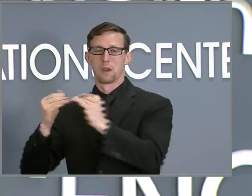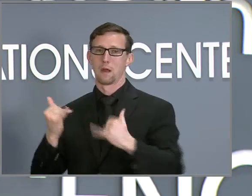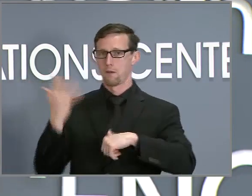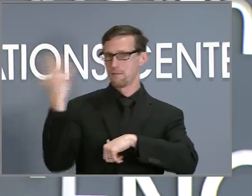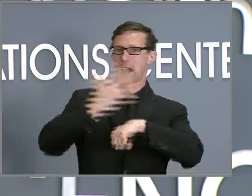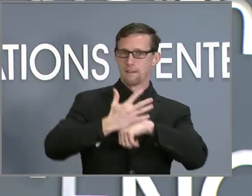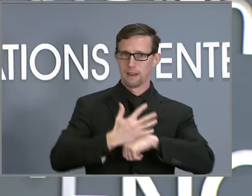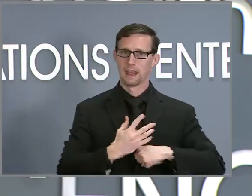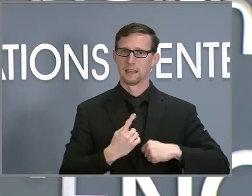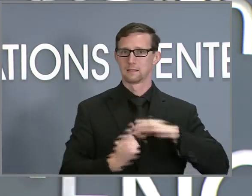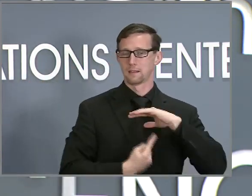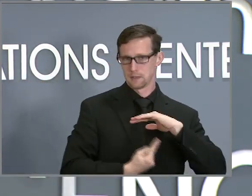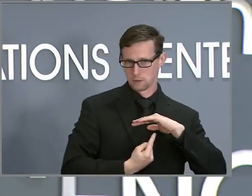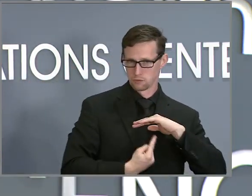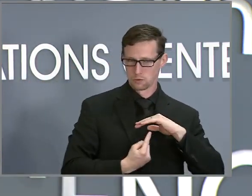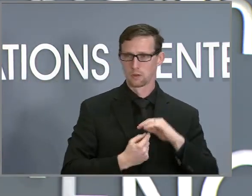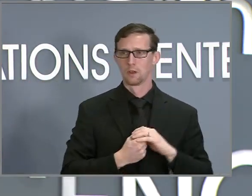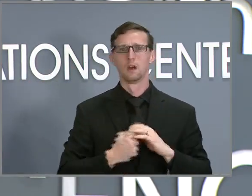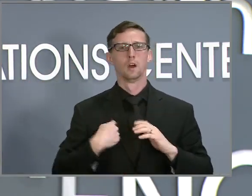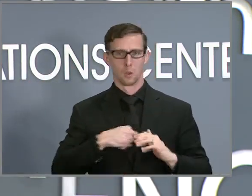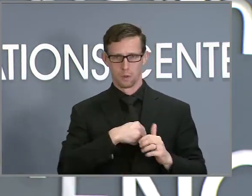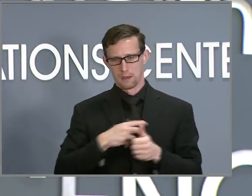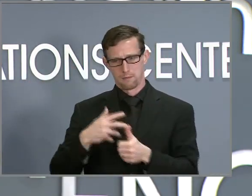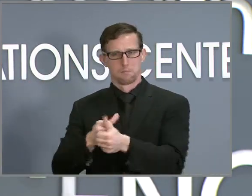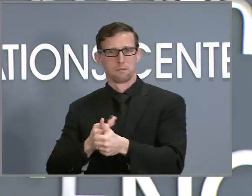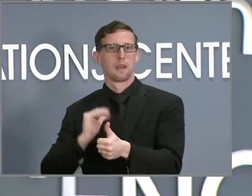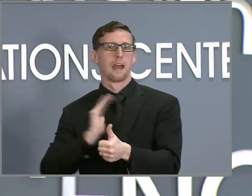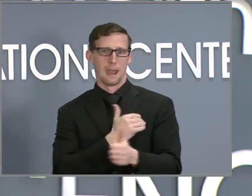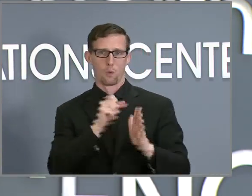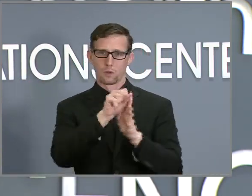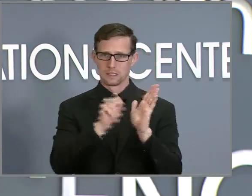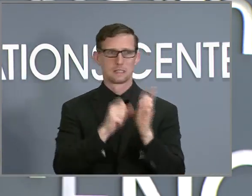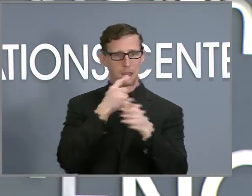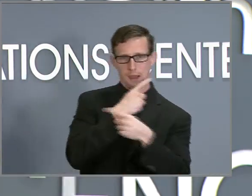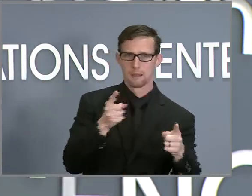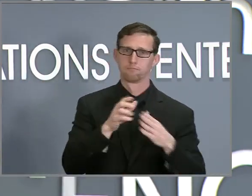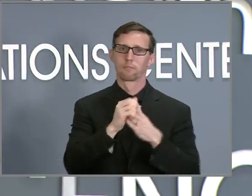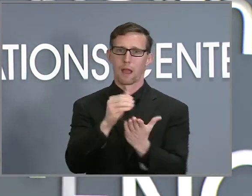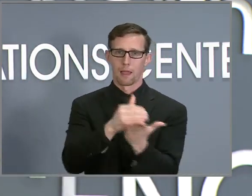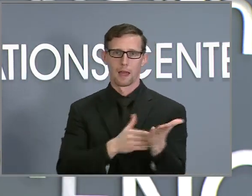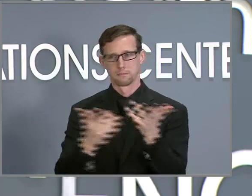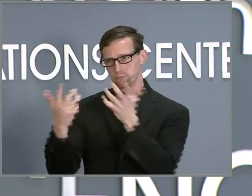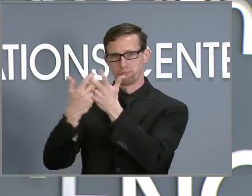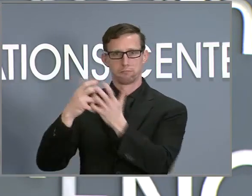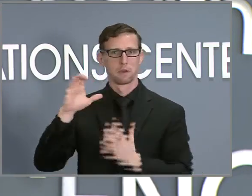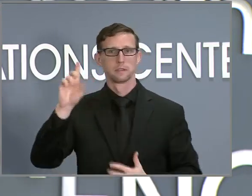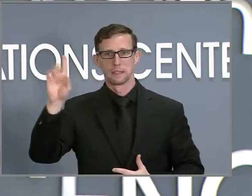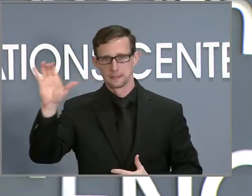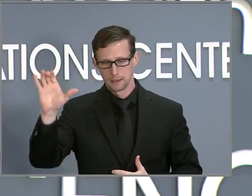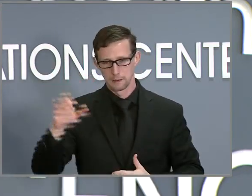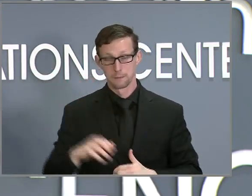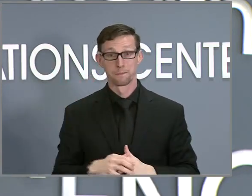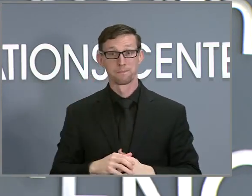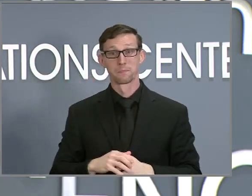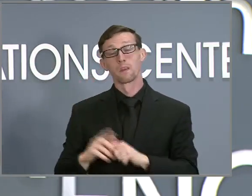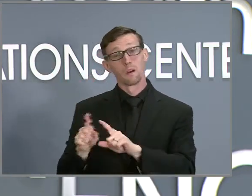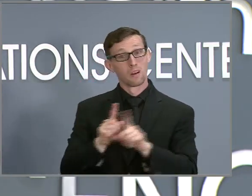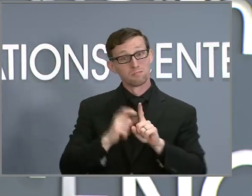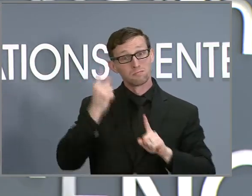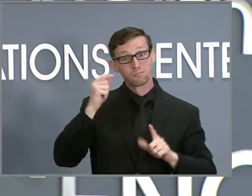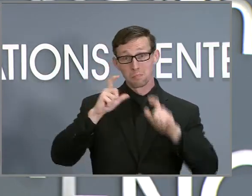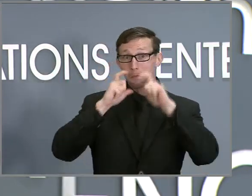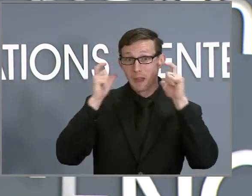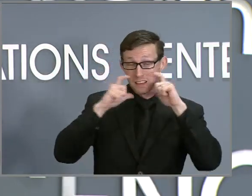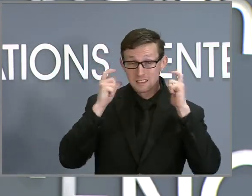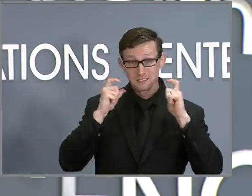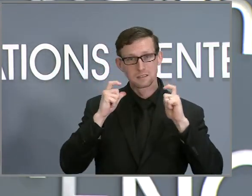toolkit with those guidelines. Wearing a mask is another layer of protection against the spread of the virus. North Carolina is again